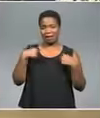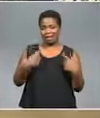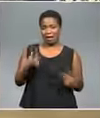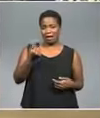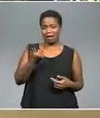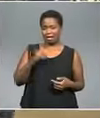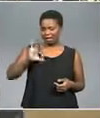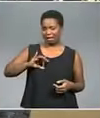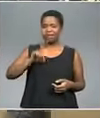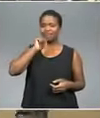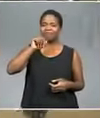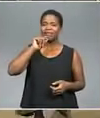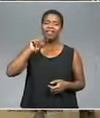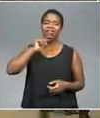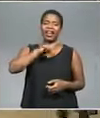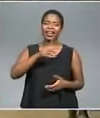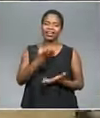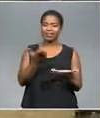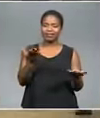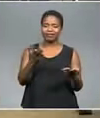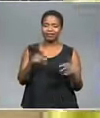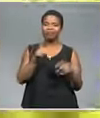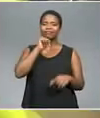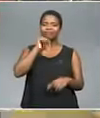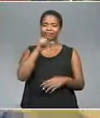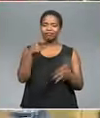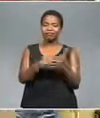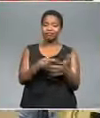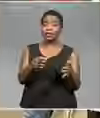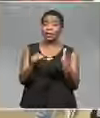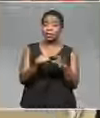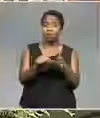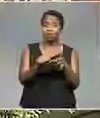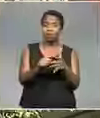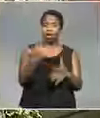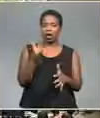then a knock-off is as good as the real deal. It's all about the look, right?